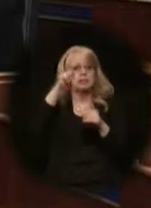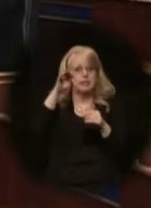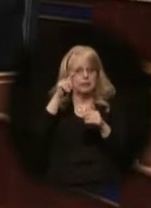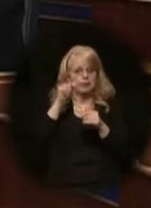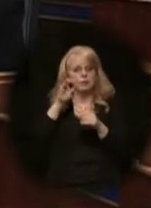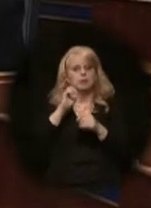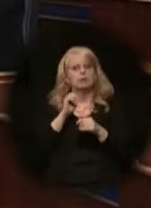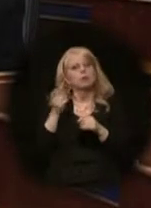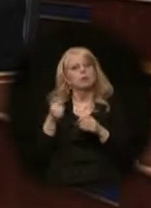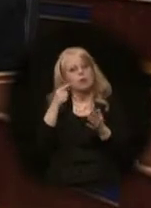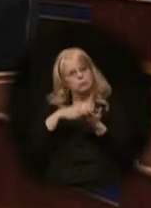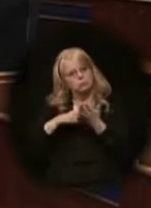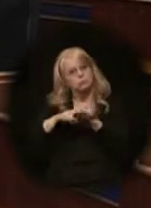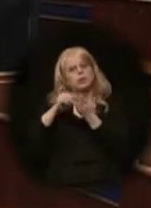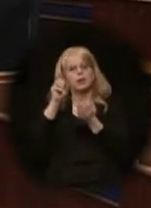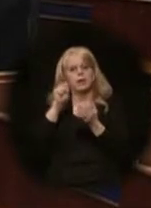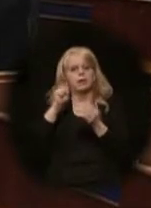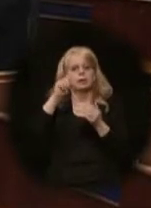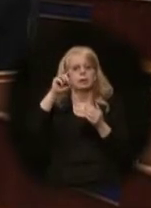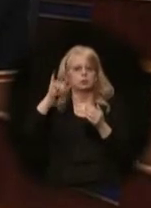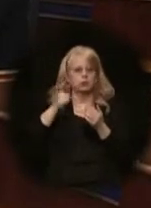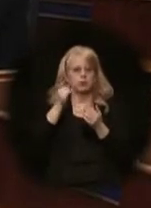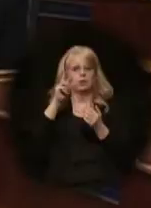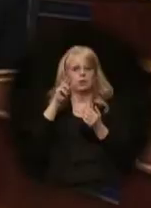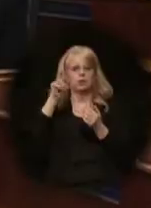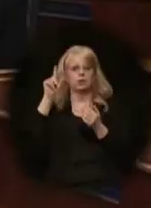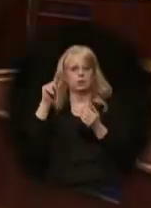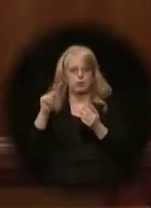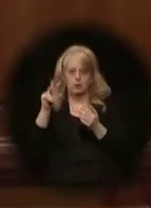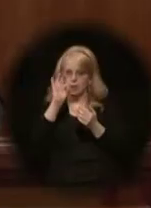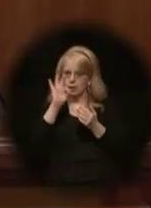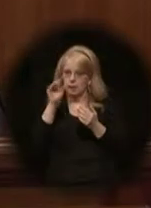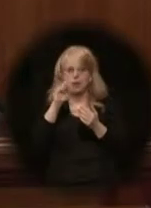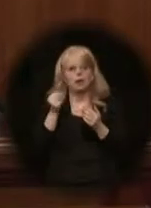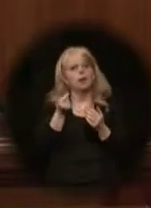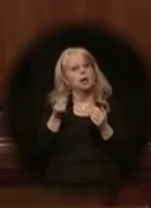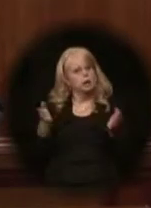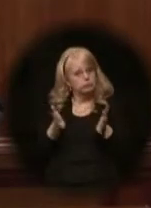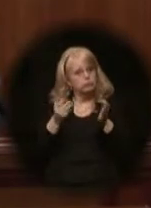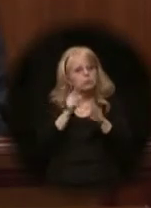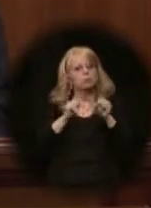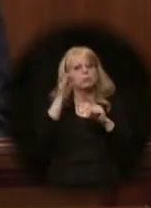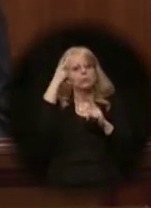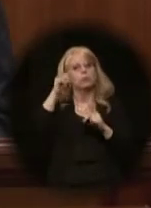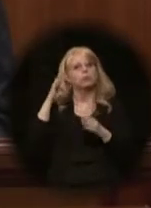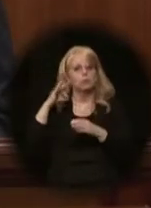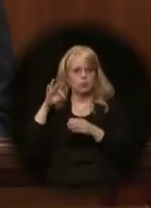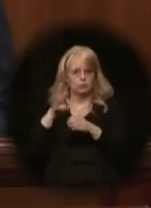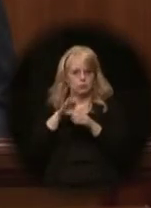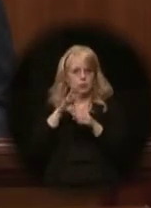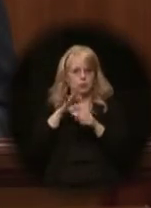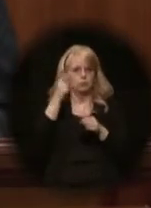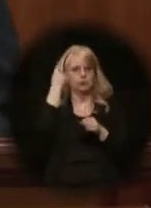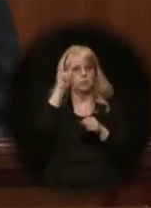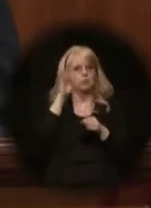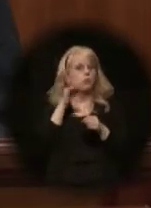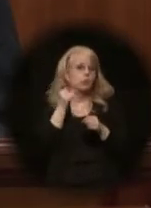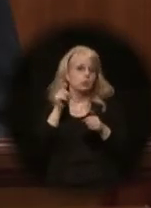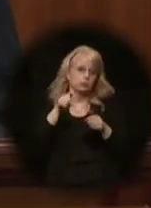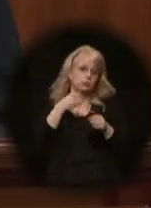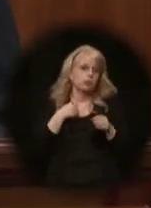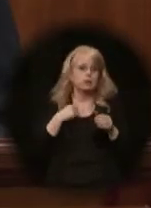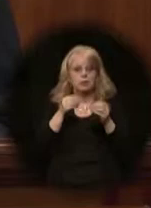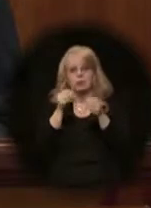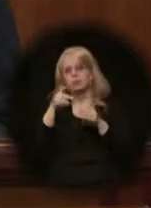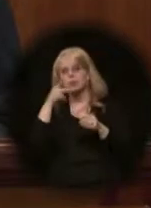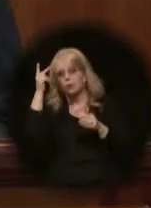provisions of SJR 9 and move it to the people for a vote. On this question, whether parents ought to have a greater say in